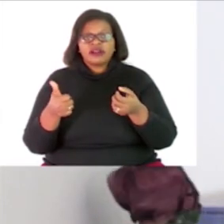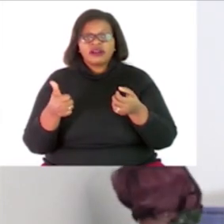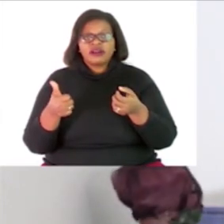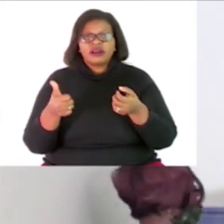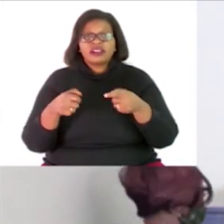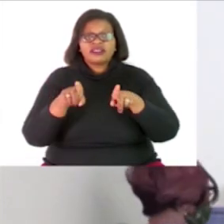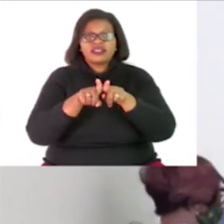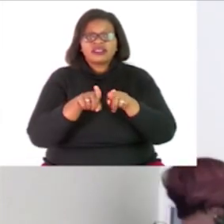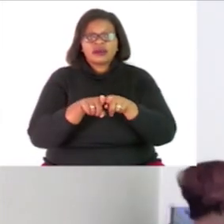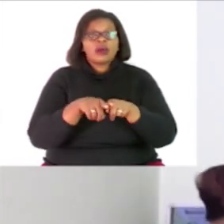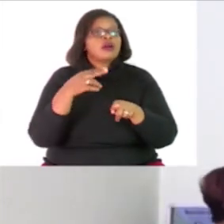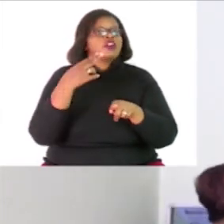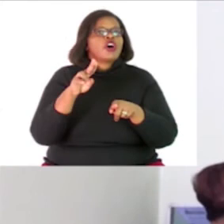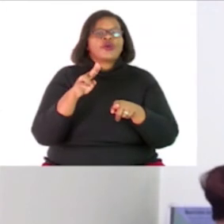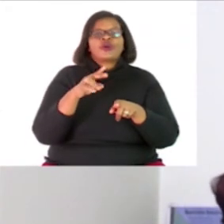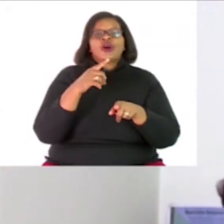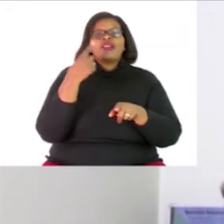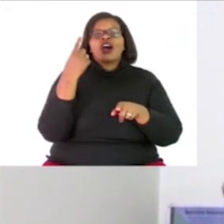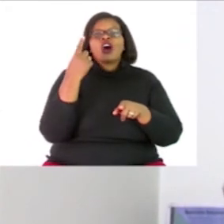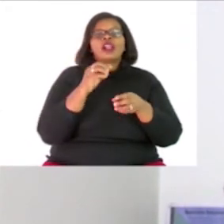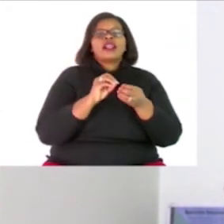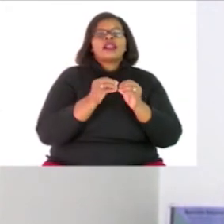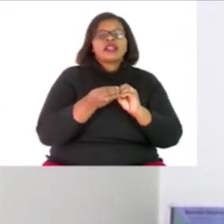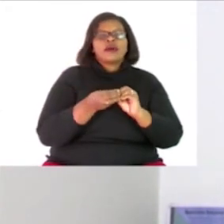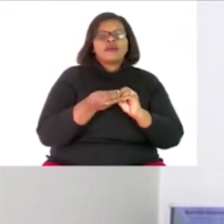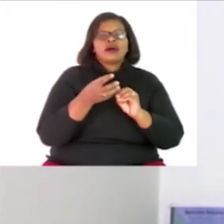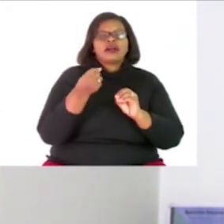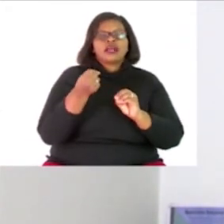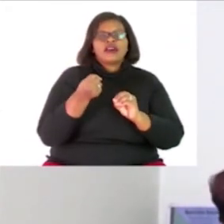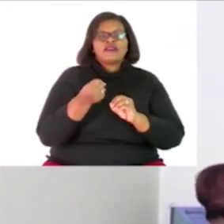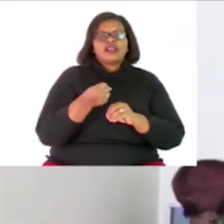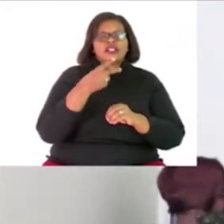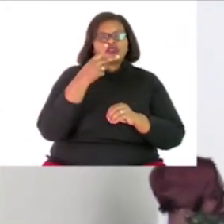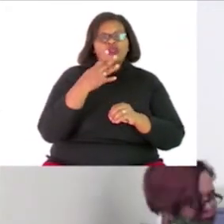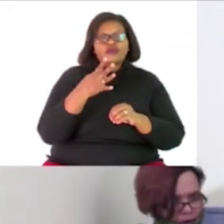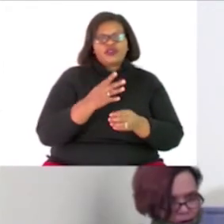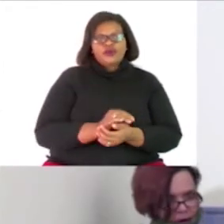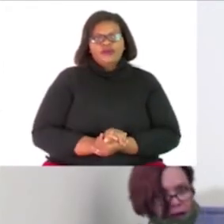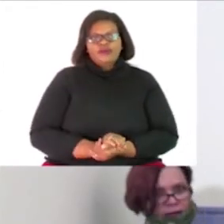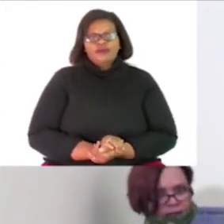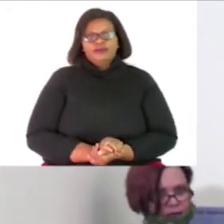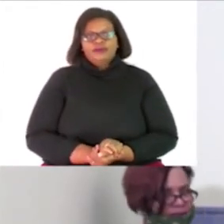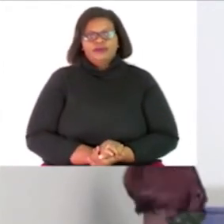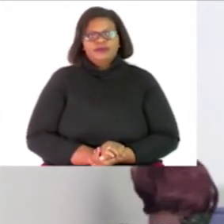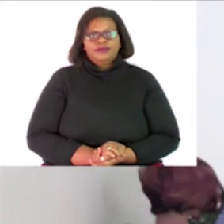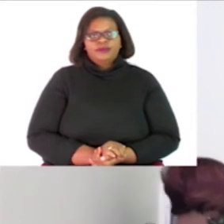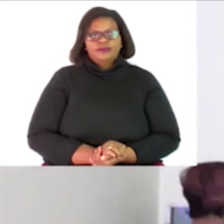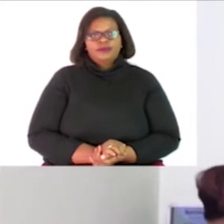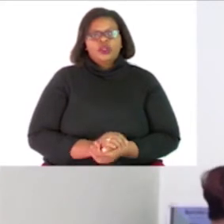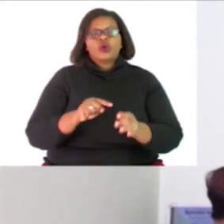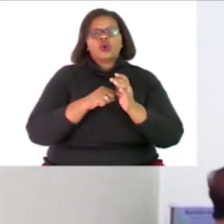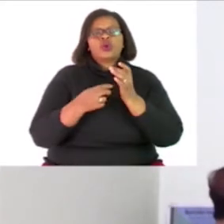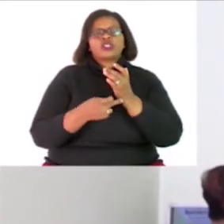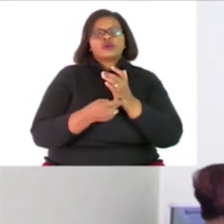no so the only common multiple that we have here is twenty four so it means